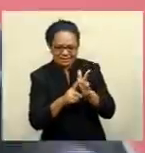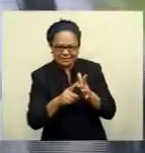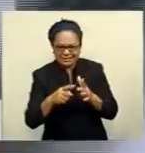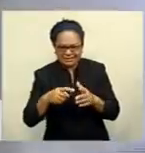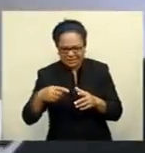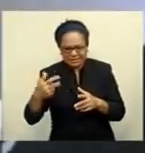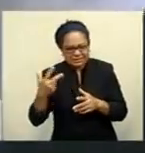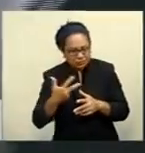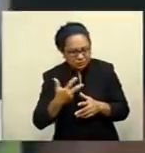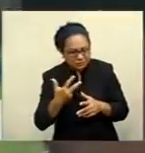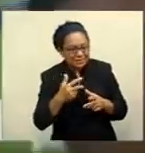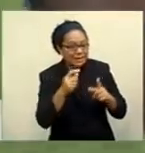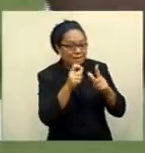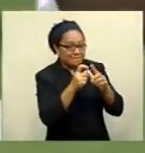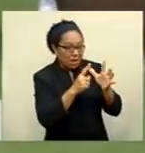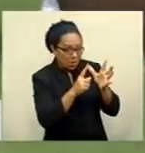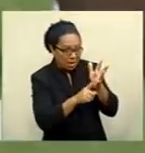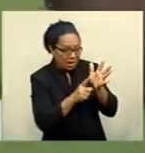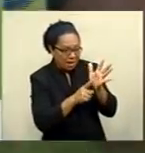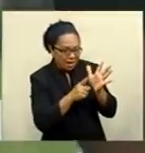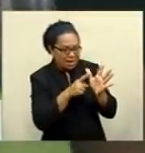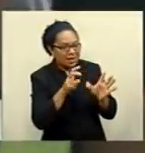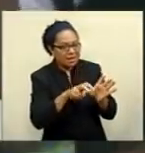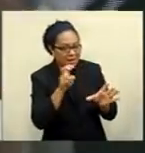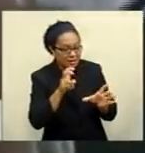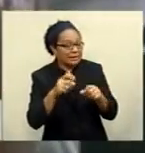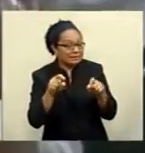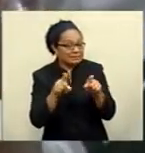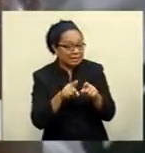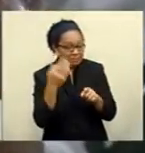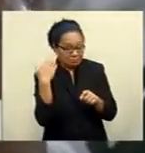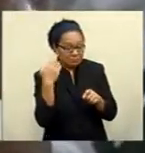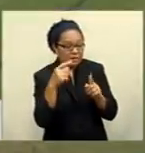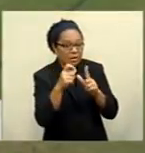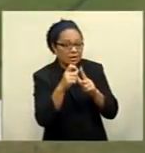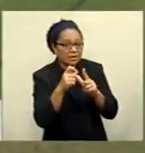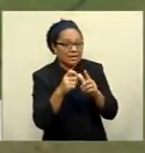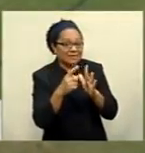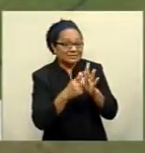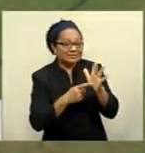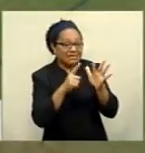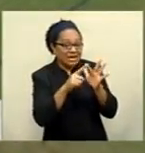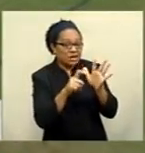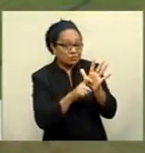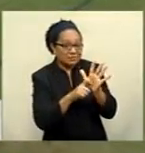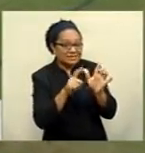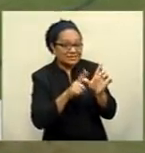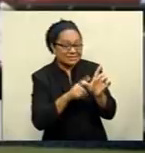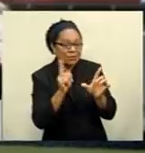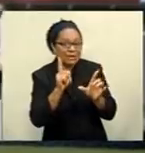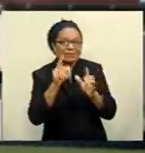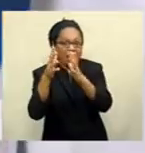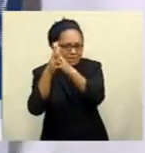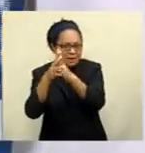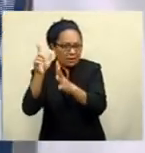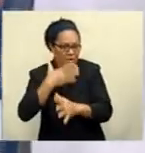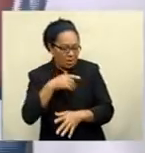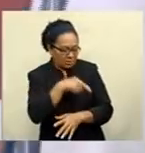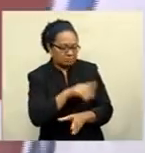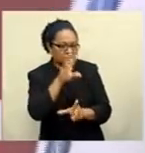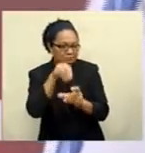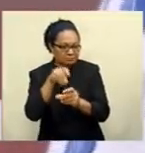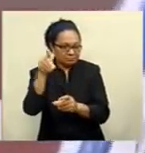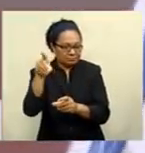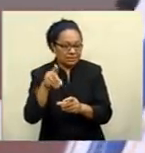leaving, you know, even at that stage, Jerry had been offered, you know, a lovely contract in America. Many people